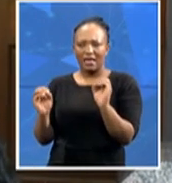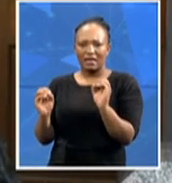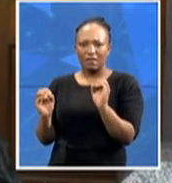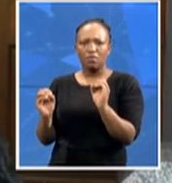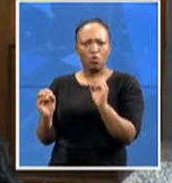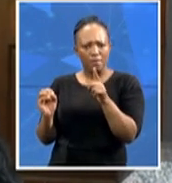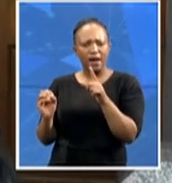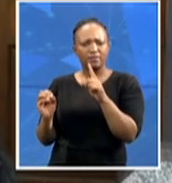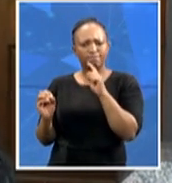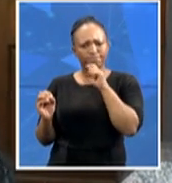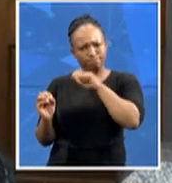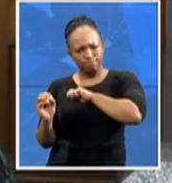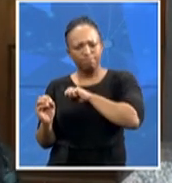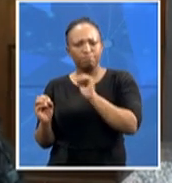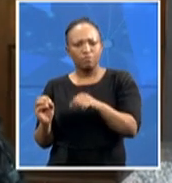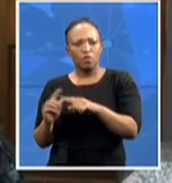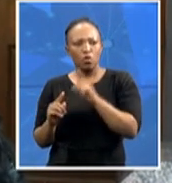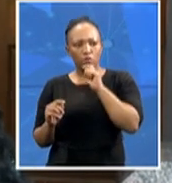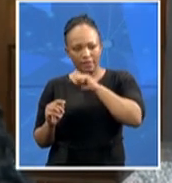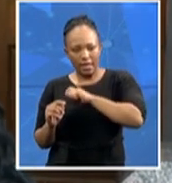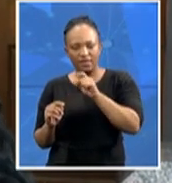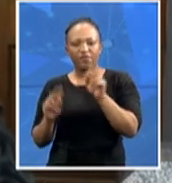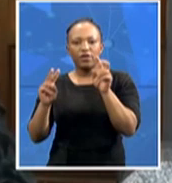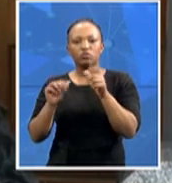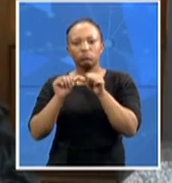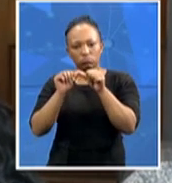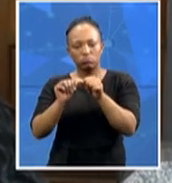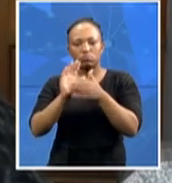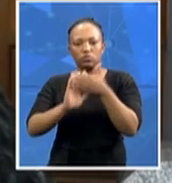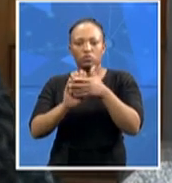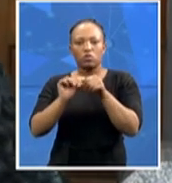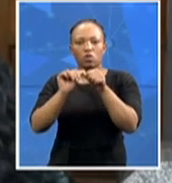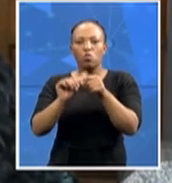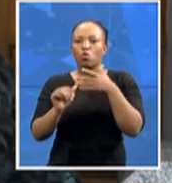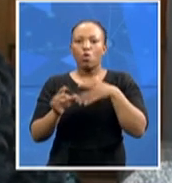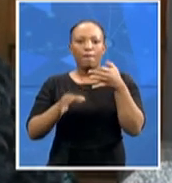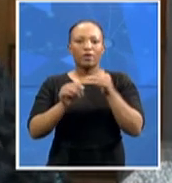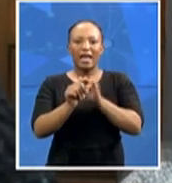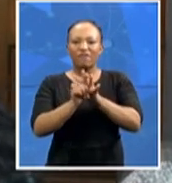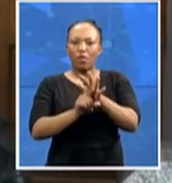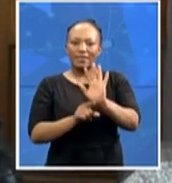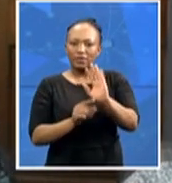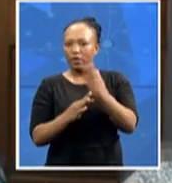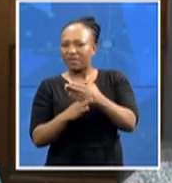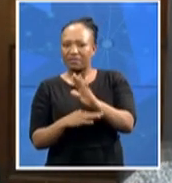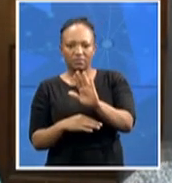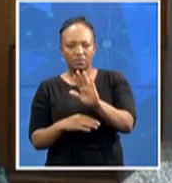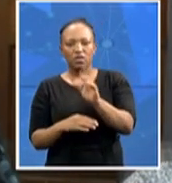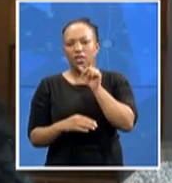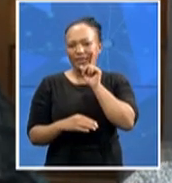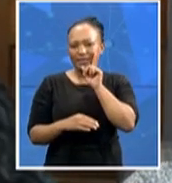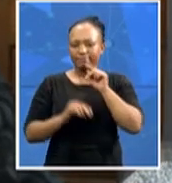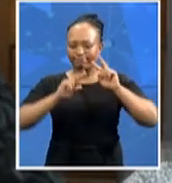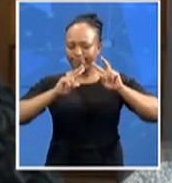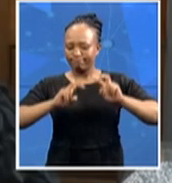matter will be handled without any undue political influence and that it will be looked at. It will be looked at thoroughly. That was going to be my